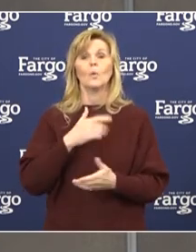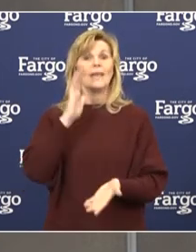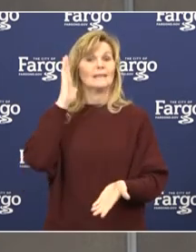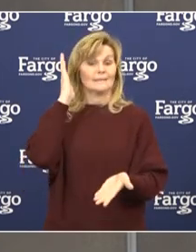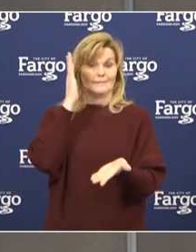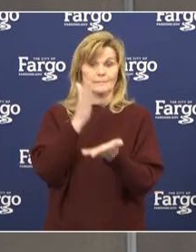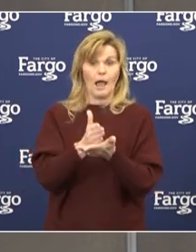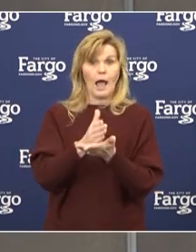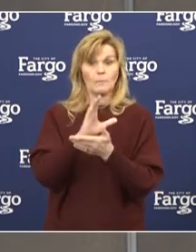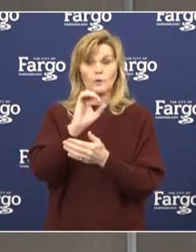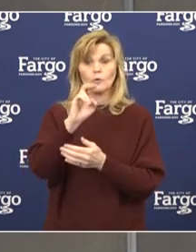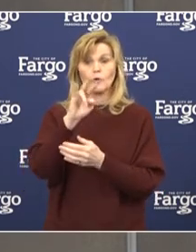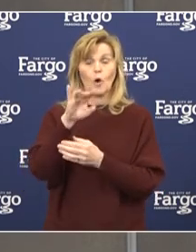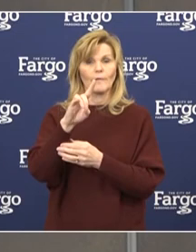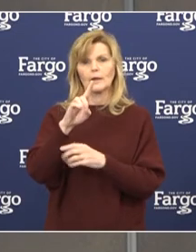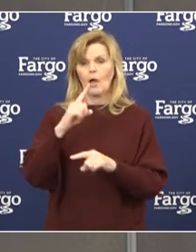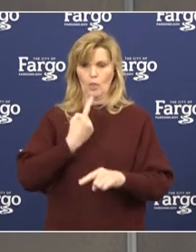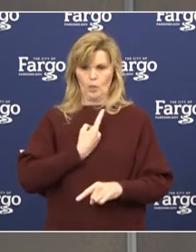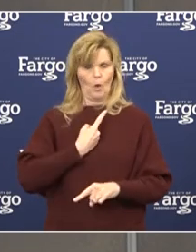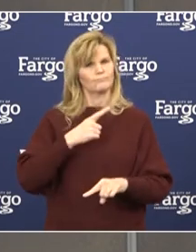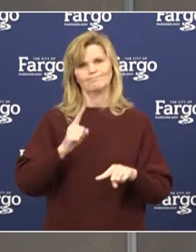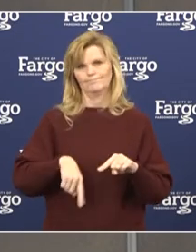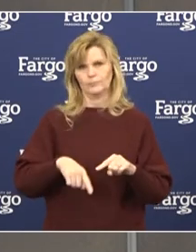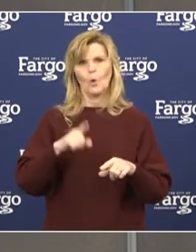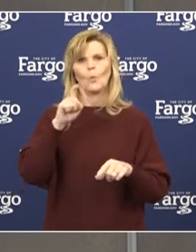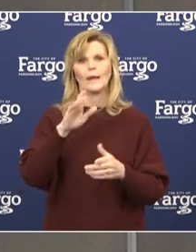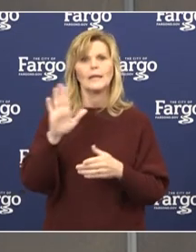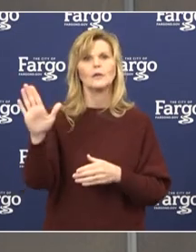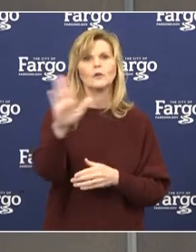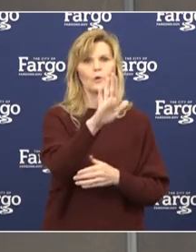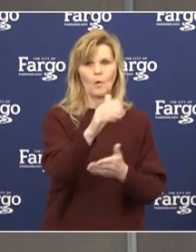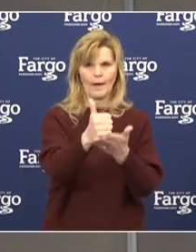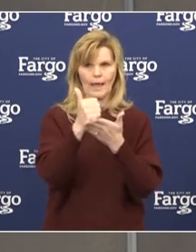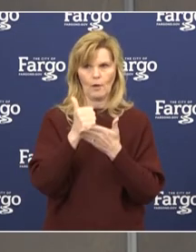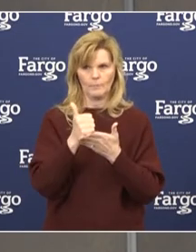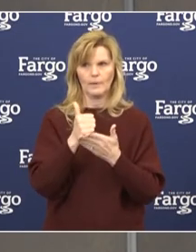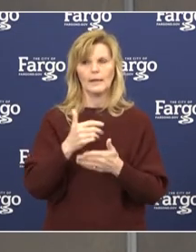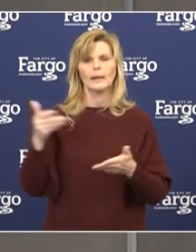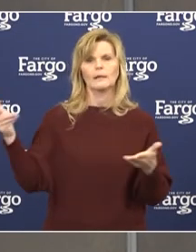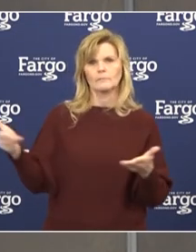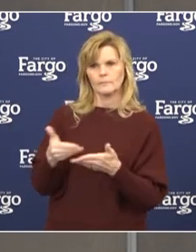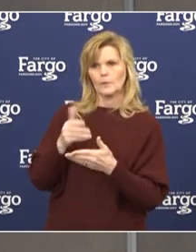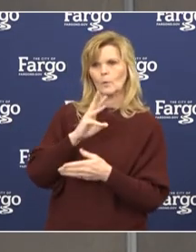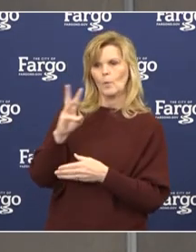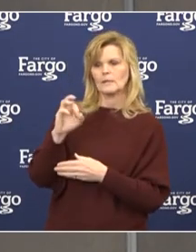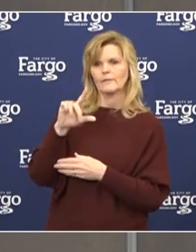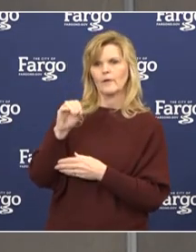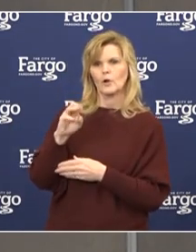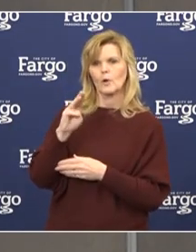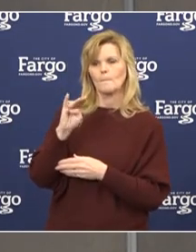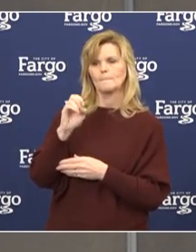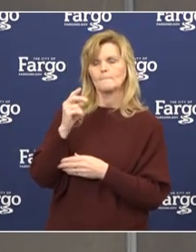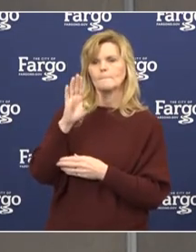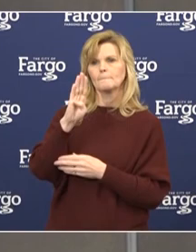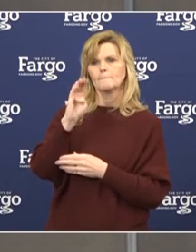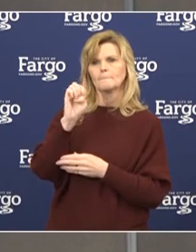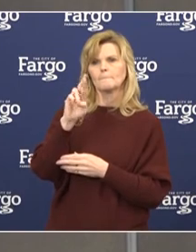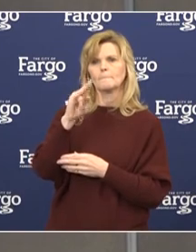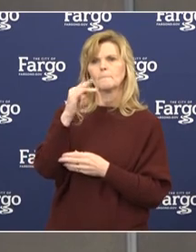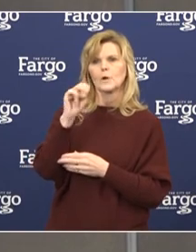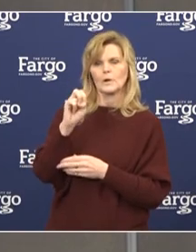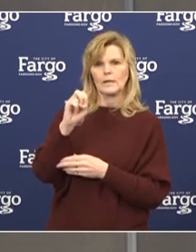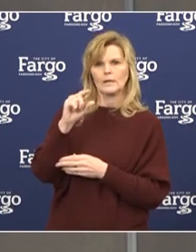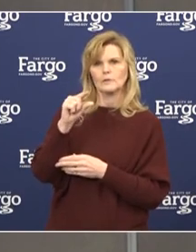without your help, so please do your part. Now I'd like to introduce West Fargo Commissioner President Bernie Dardis, who will be joining us